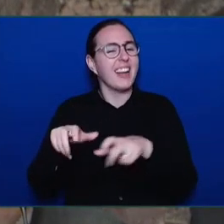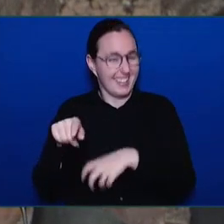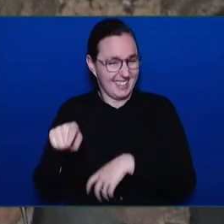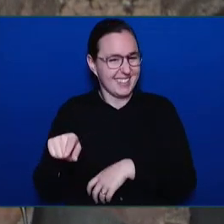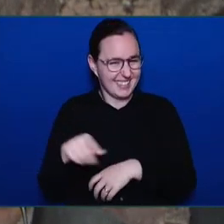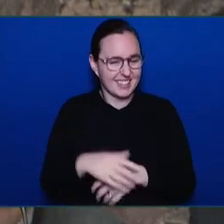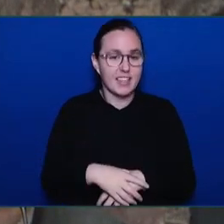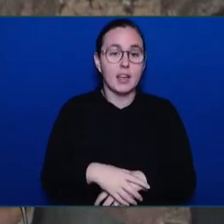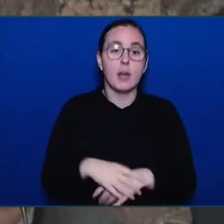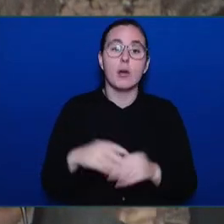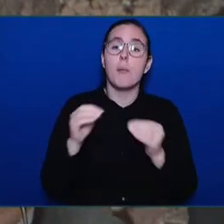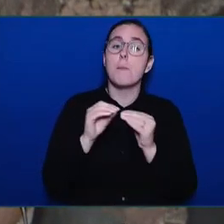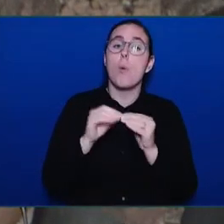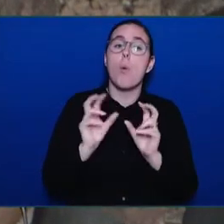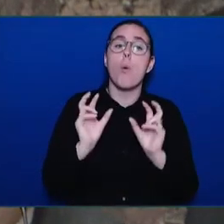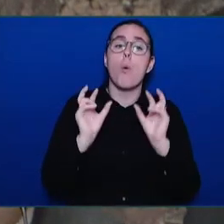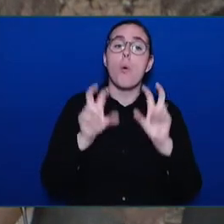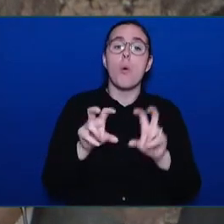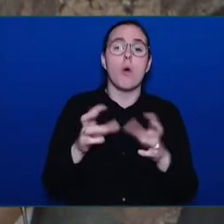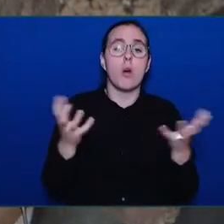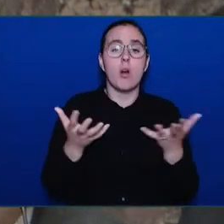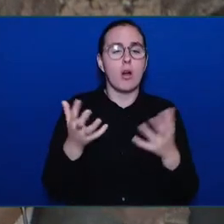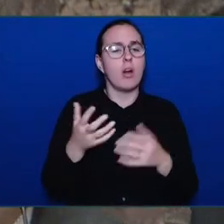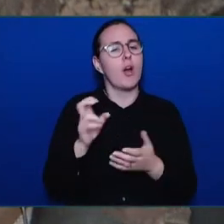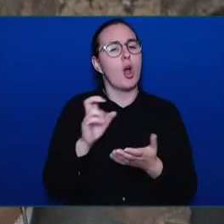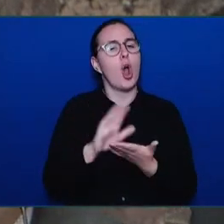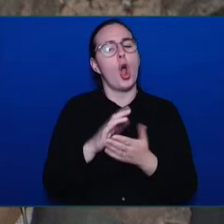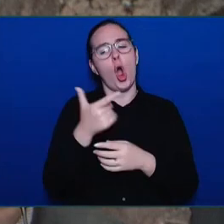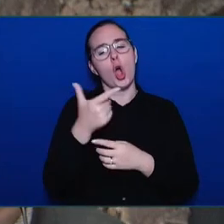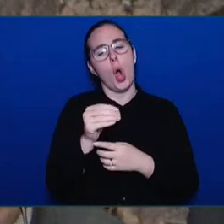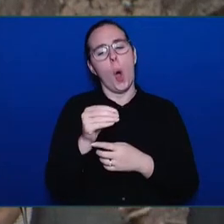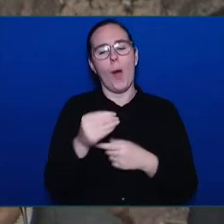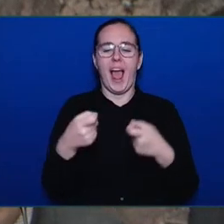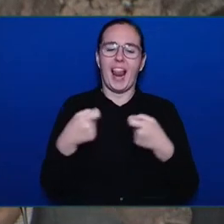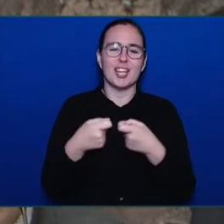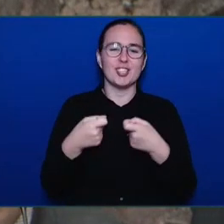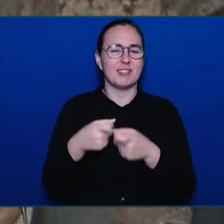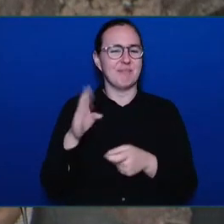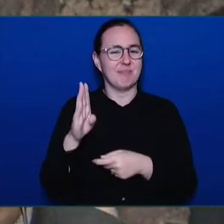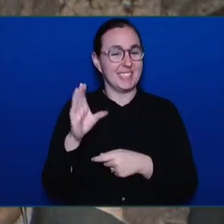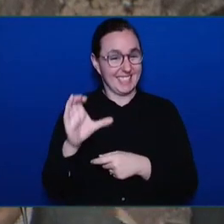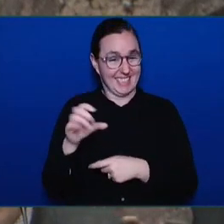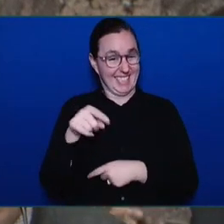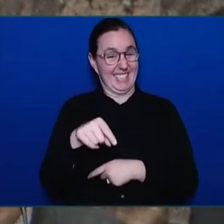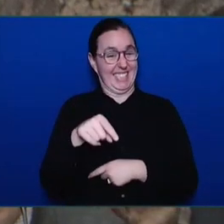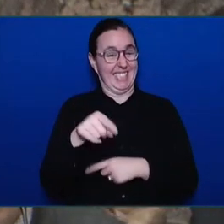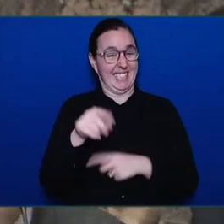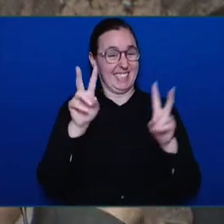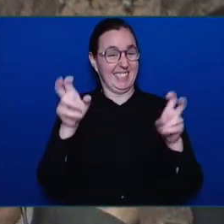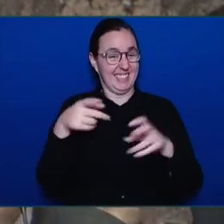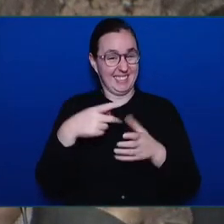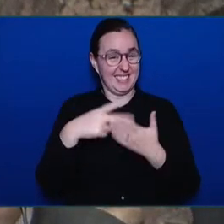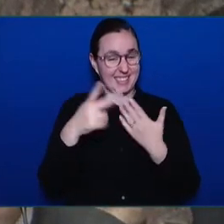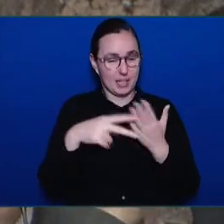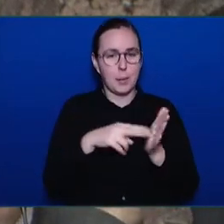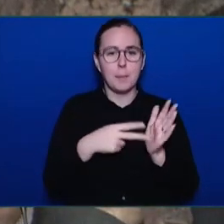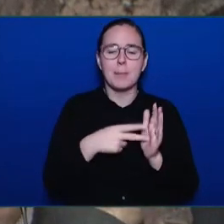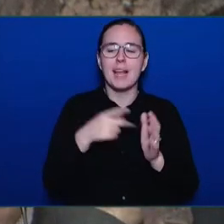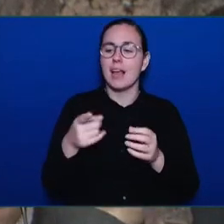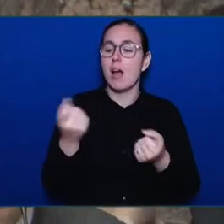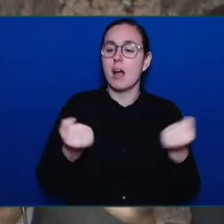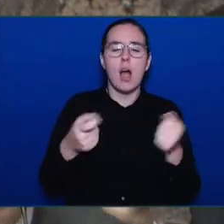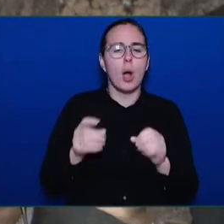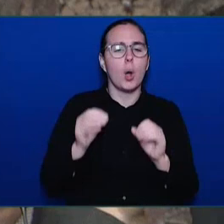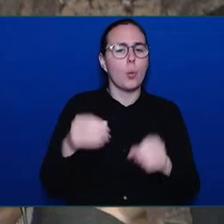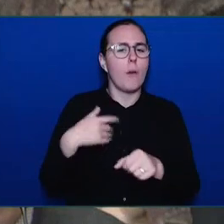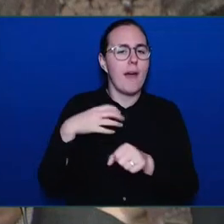Program to help businesses move to commercial zero-emission vehicles. We are increasing the Climate Action Tax Credit, Mr. Speaker, so that when